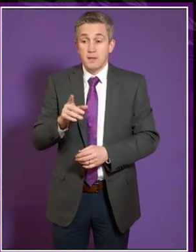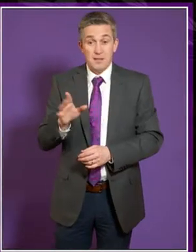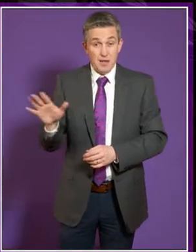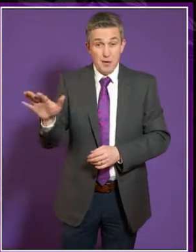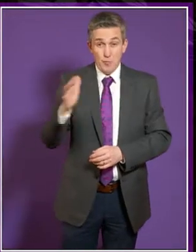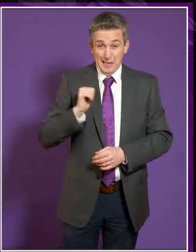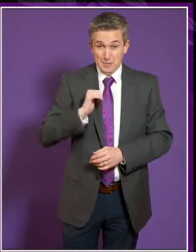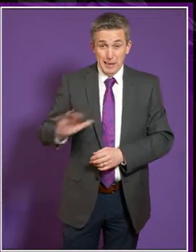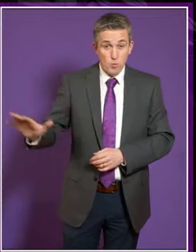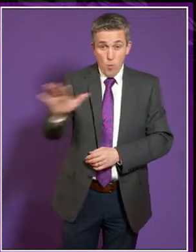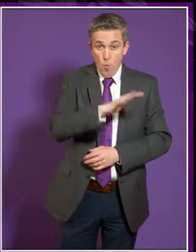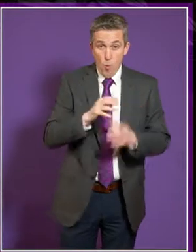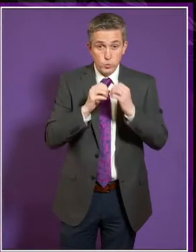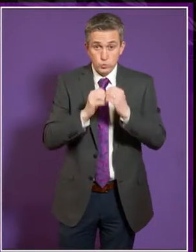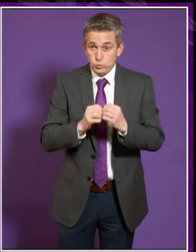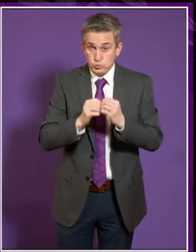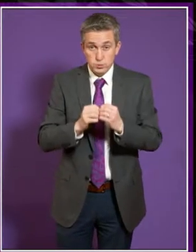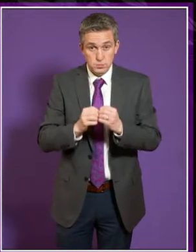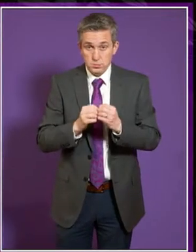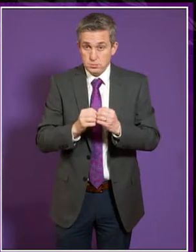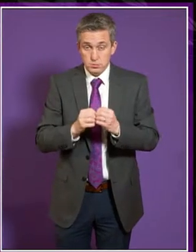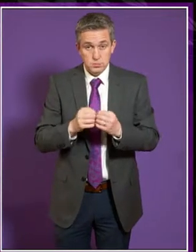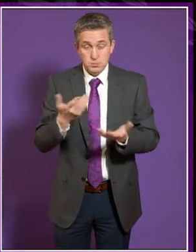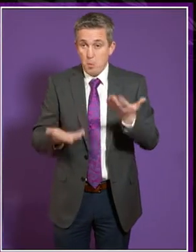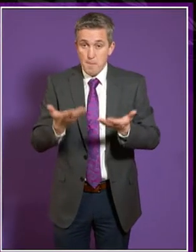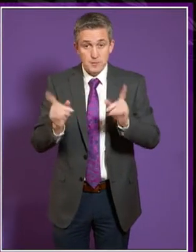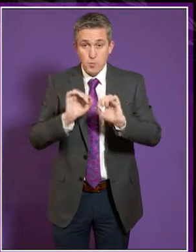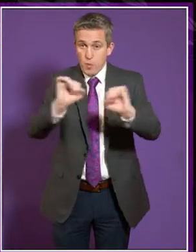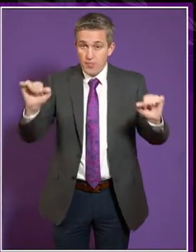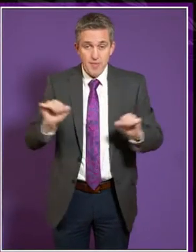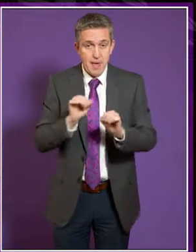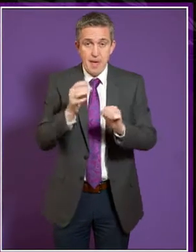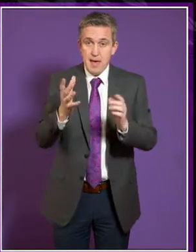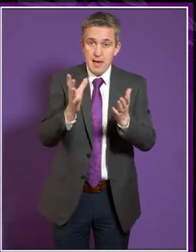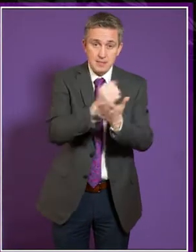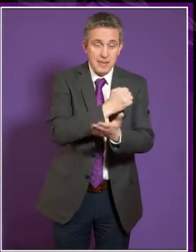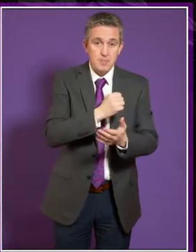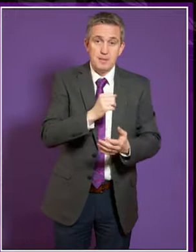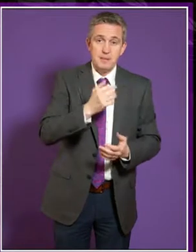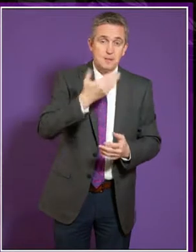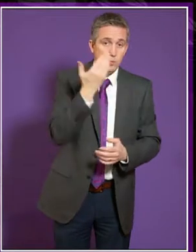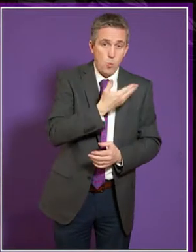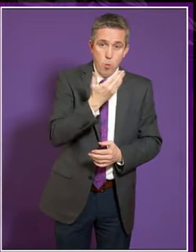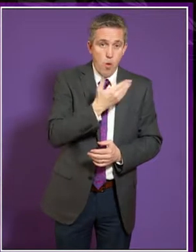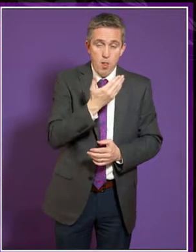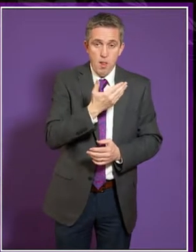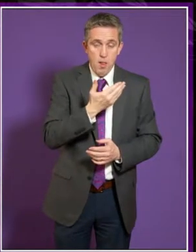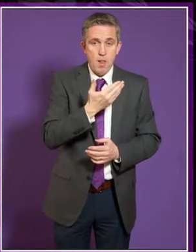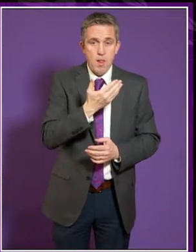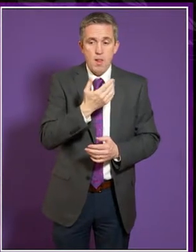regardless of their current levels of attainment and their current previous experience of secondary education, to